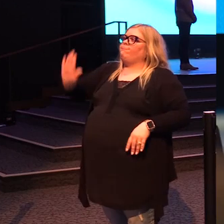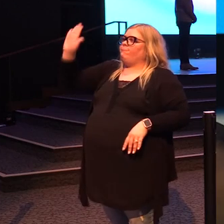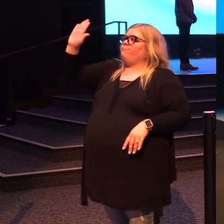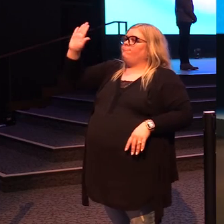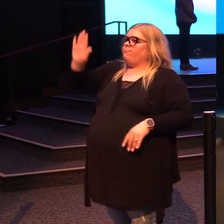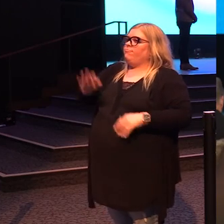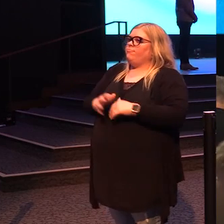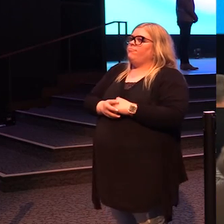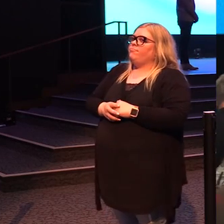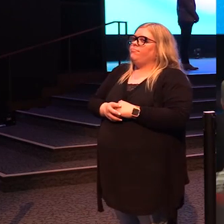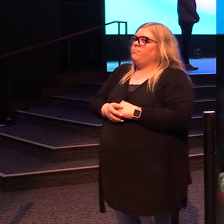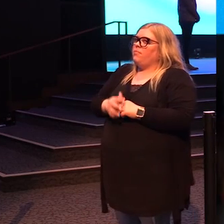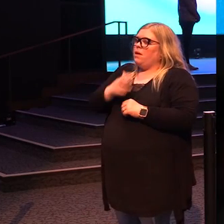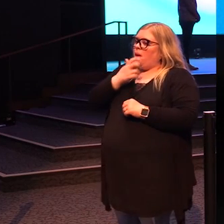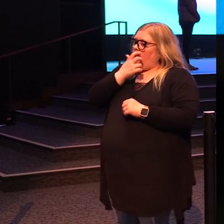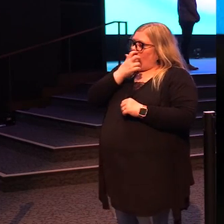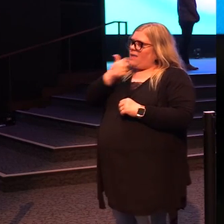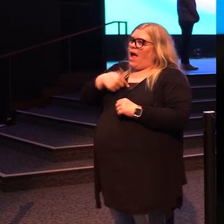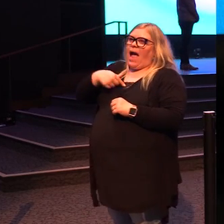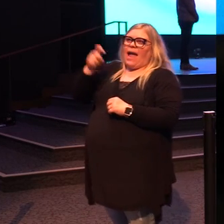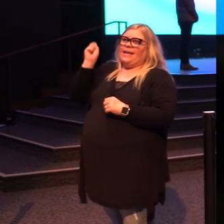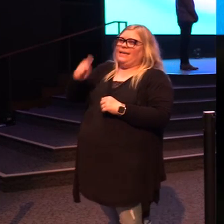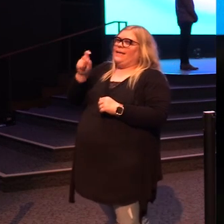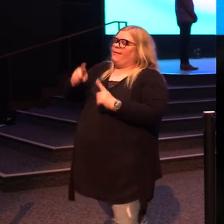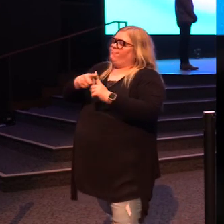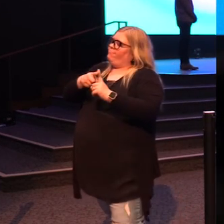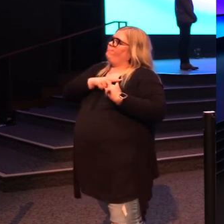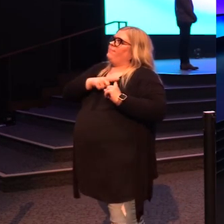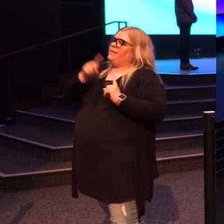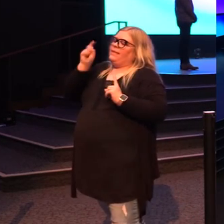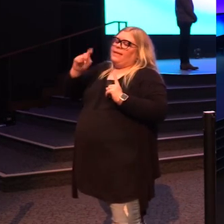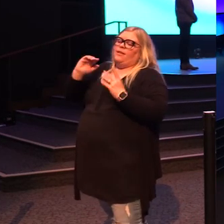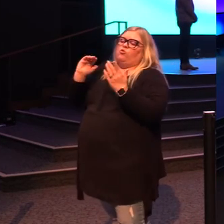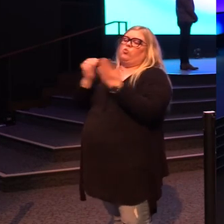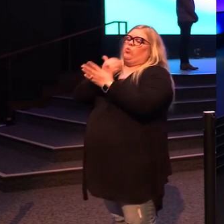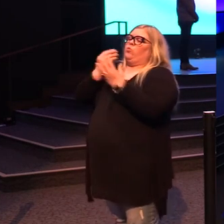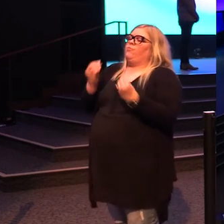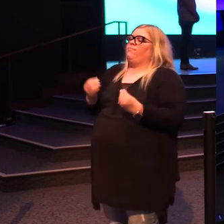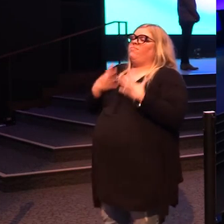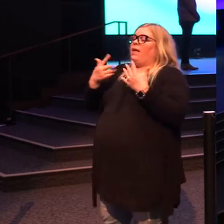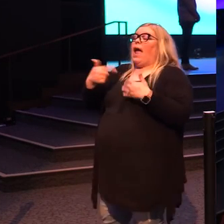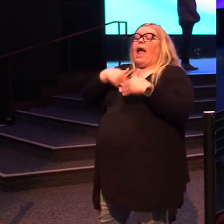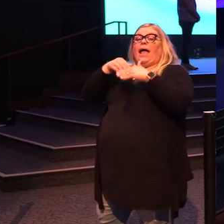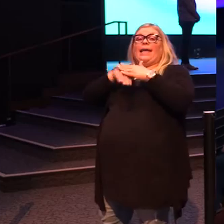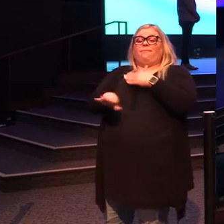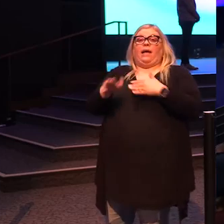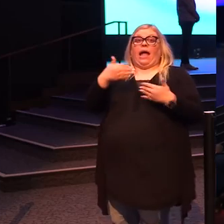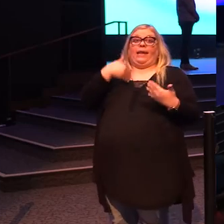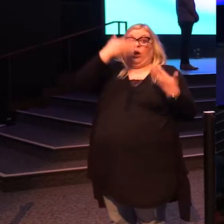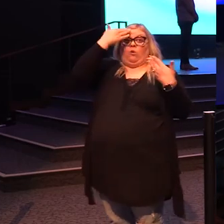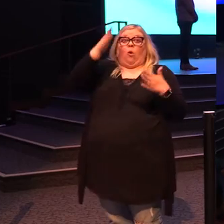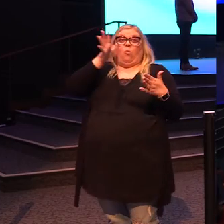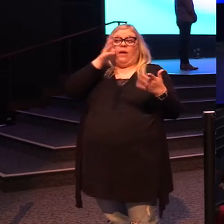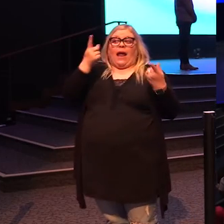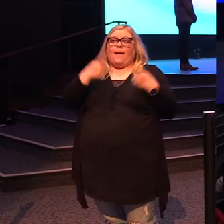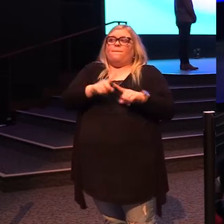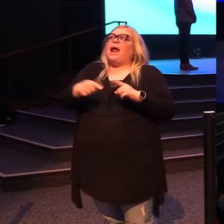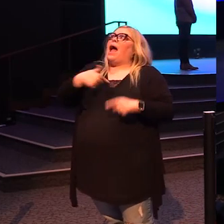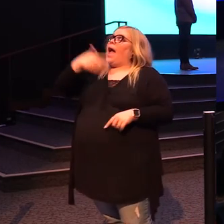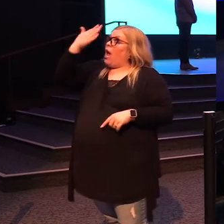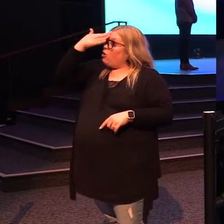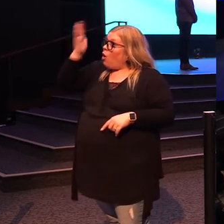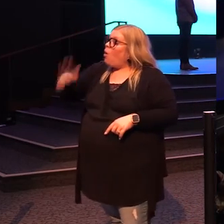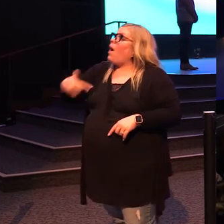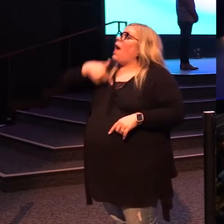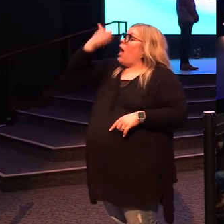hand, saying that's me today. I need this moment. I came in here and I didn't know this was going to happen, but I know that I know